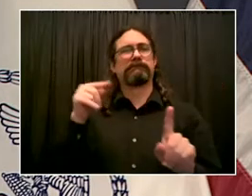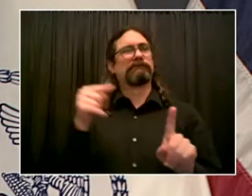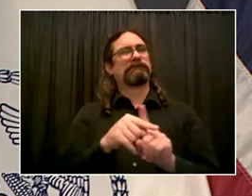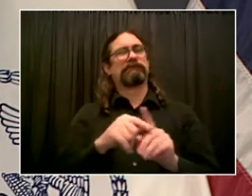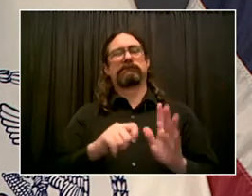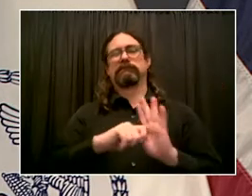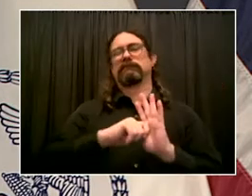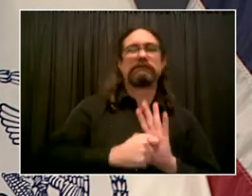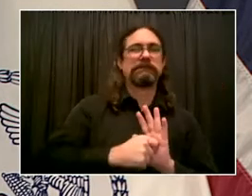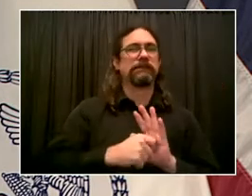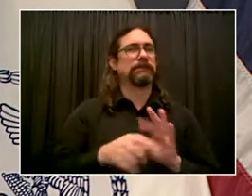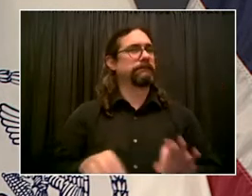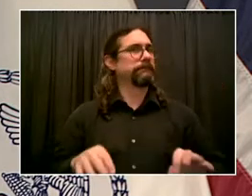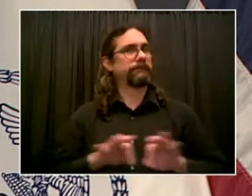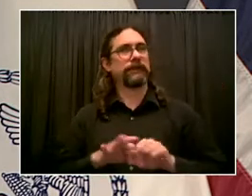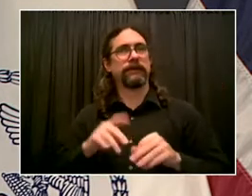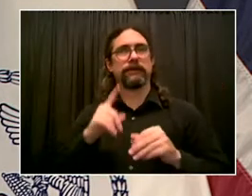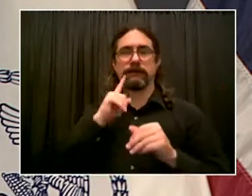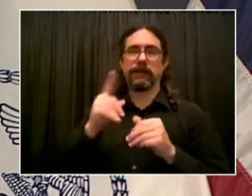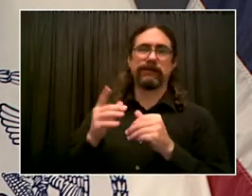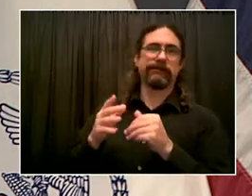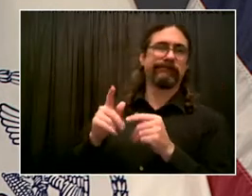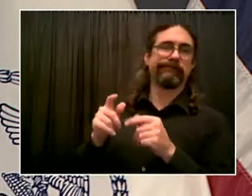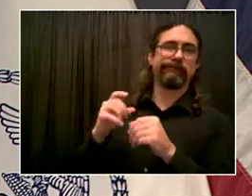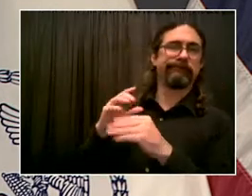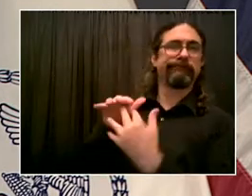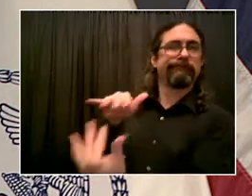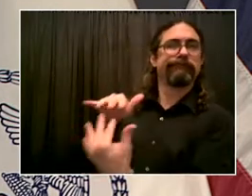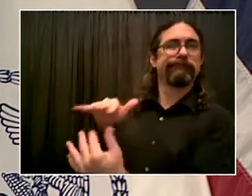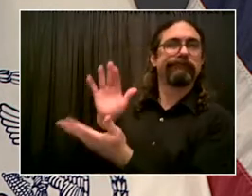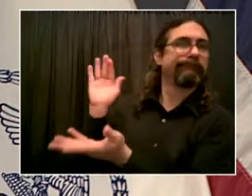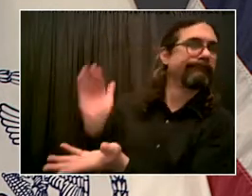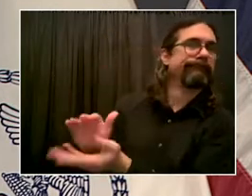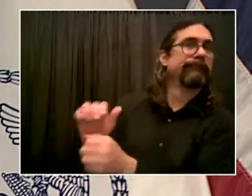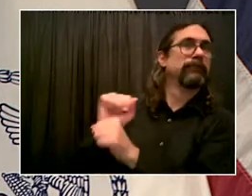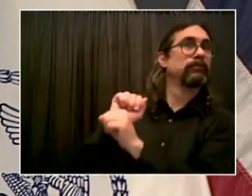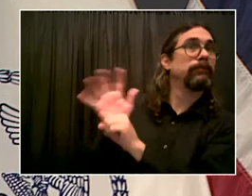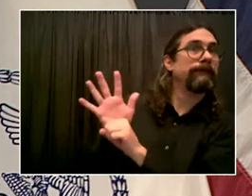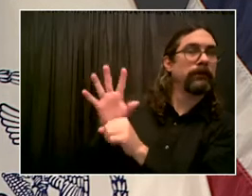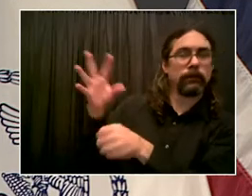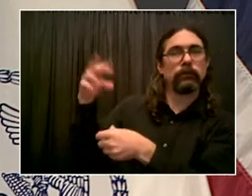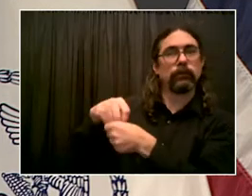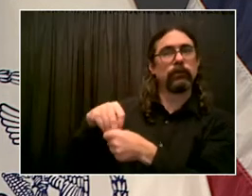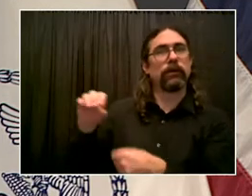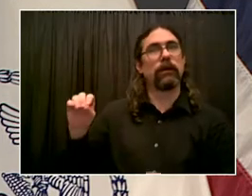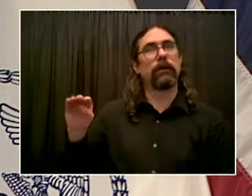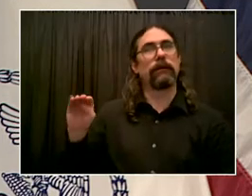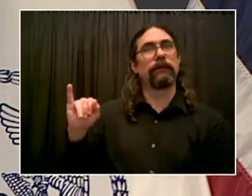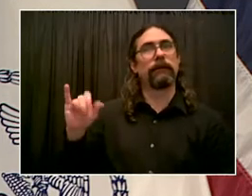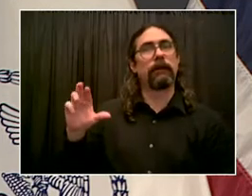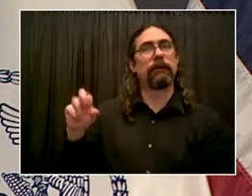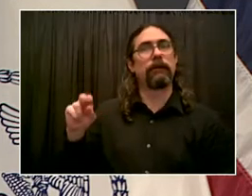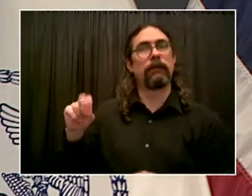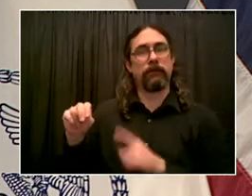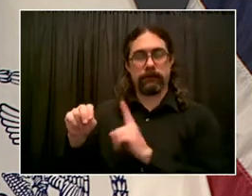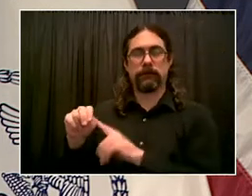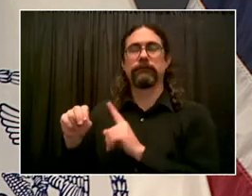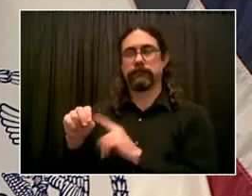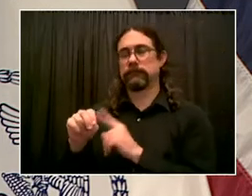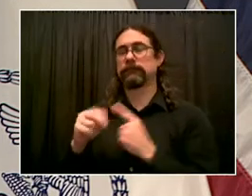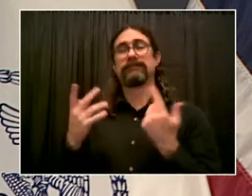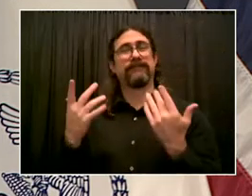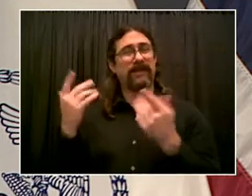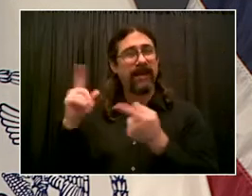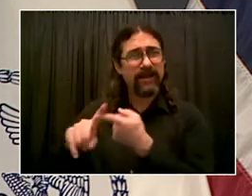for Omicron vaccination. Still the answer, any way you slice it, vaccination key to our recovery. So the mandates